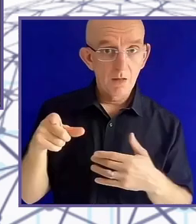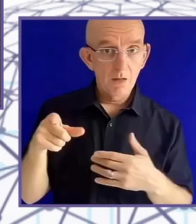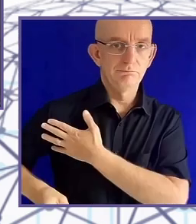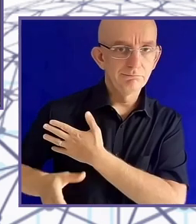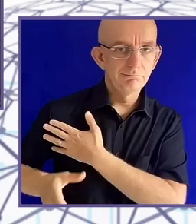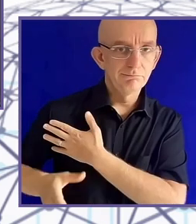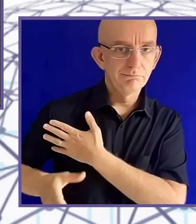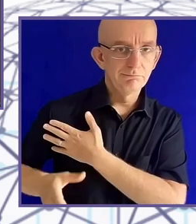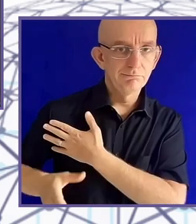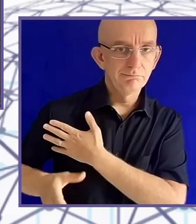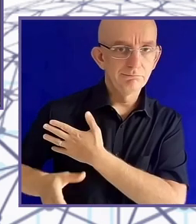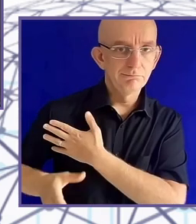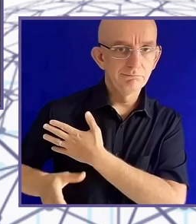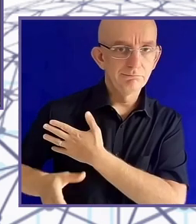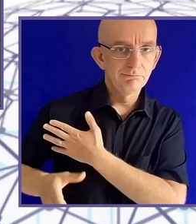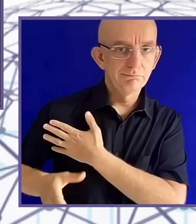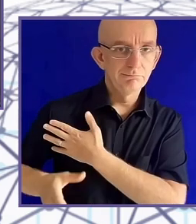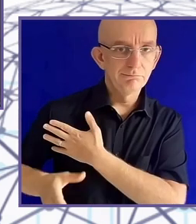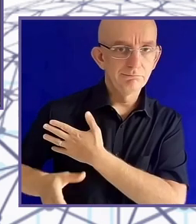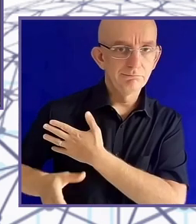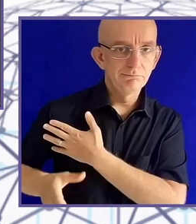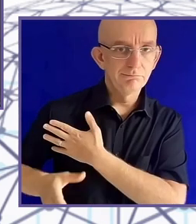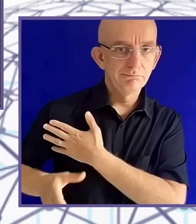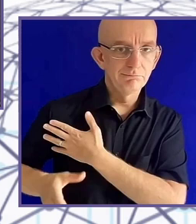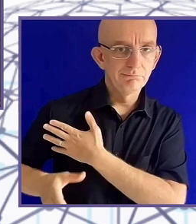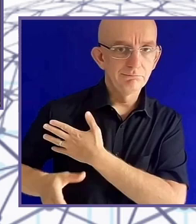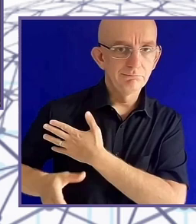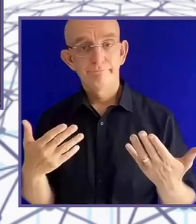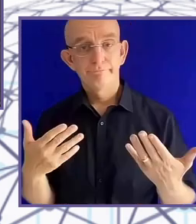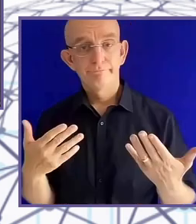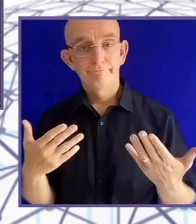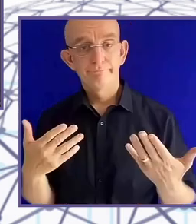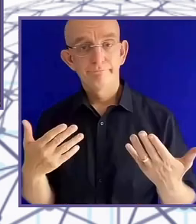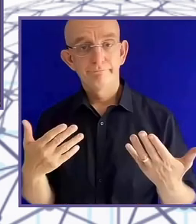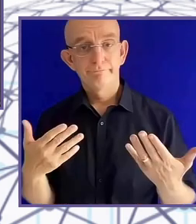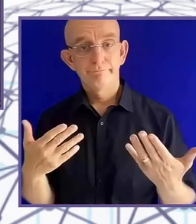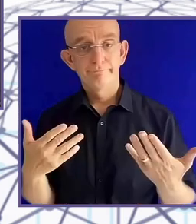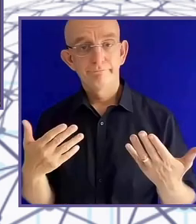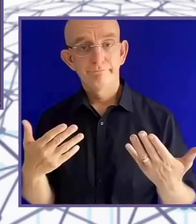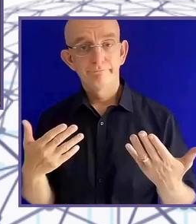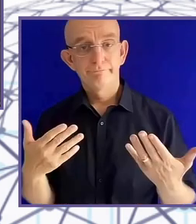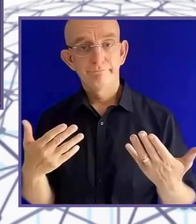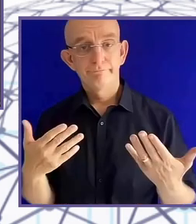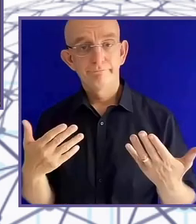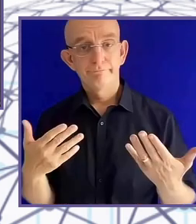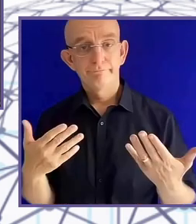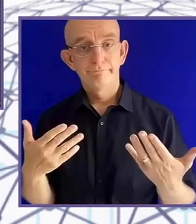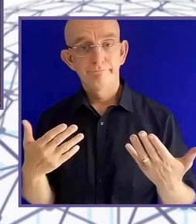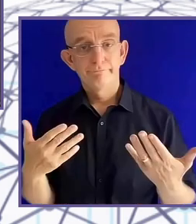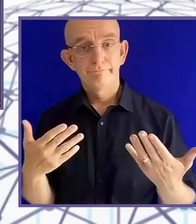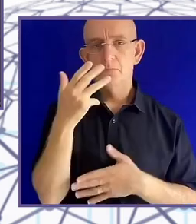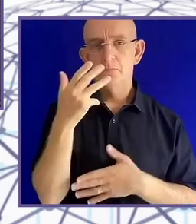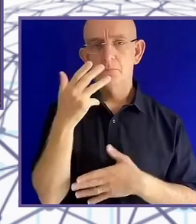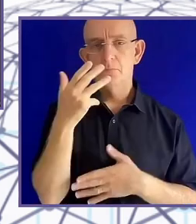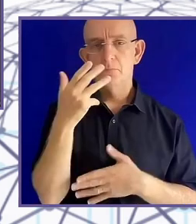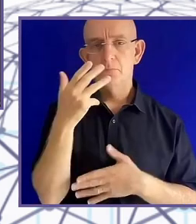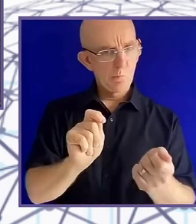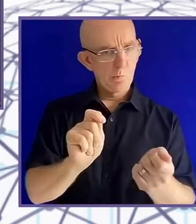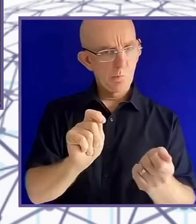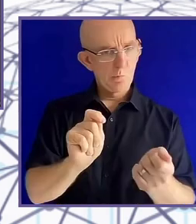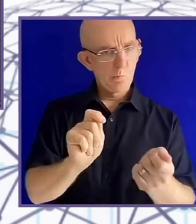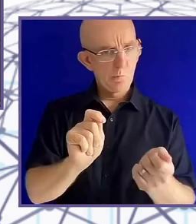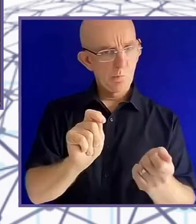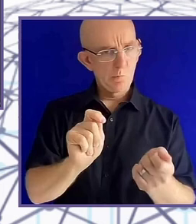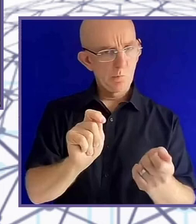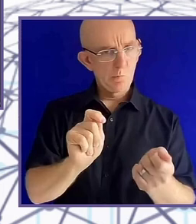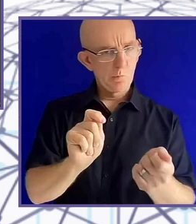care less. And it was one of the incentives, actually, to leave that world behind and to come to GDI Hub. So should I pass